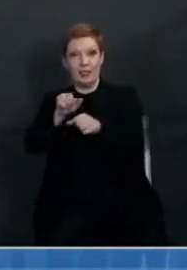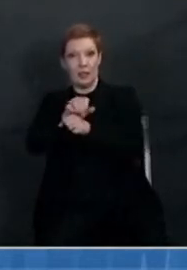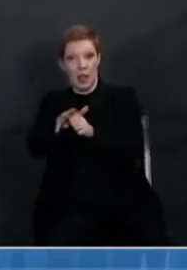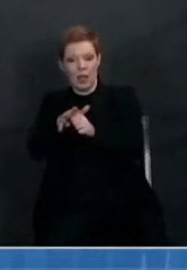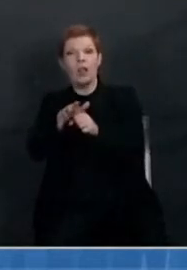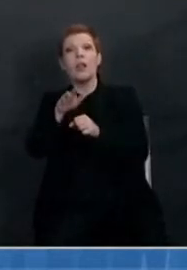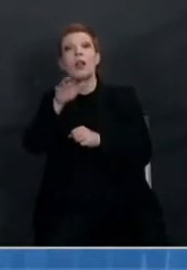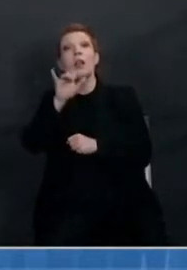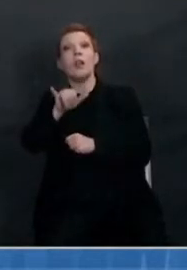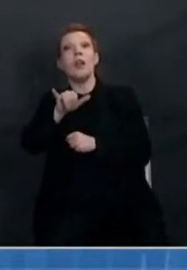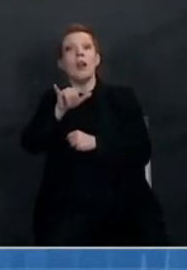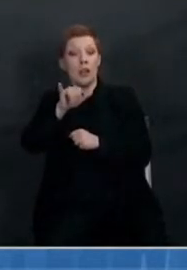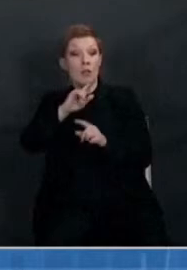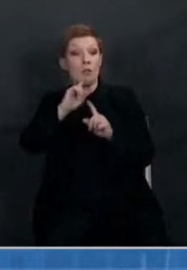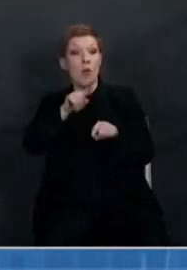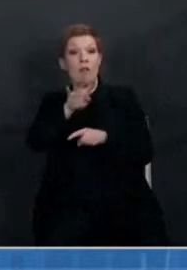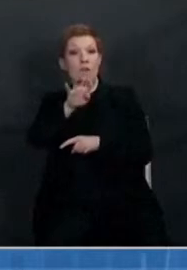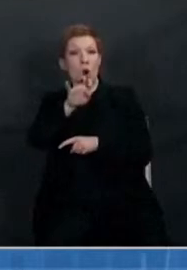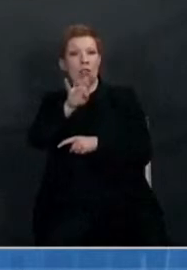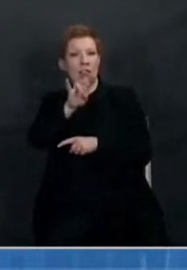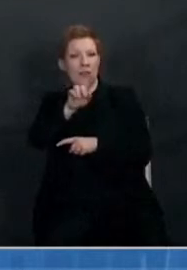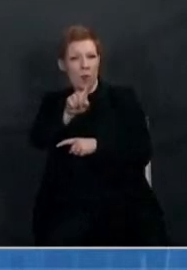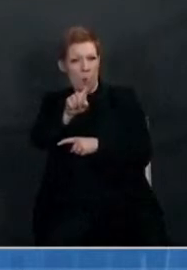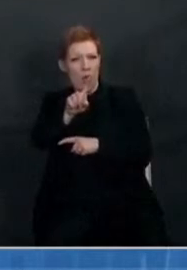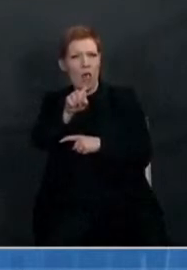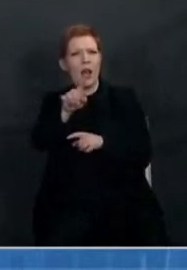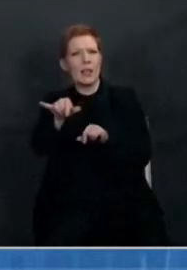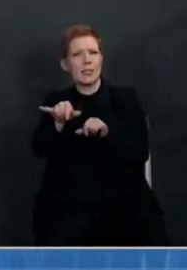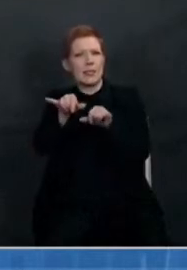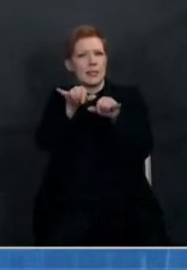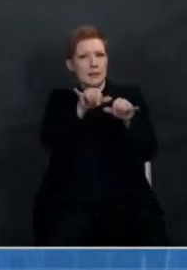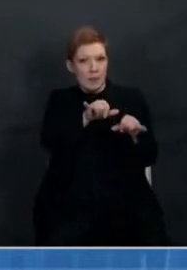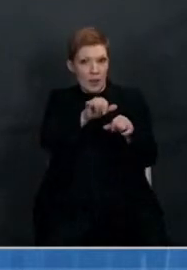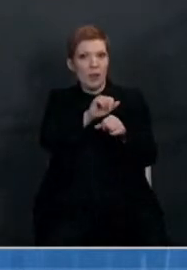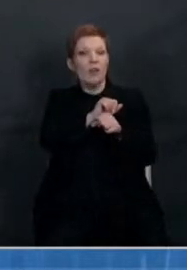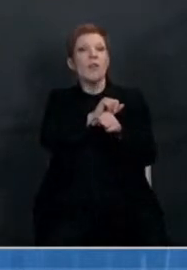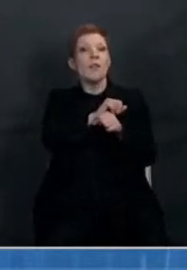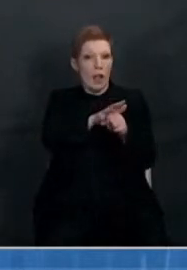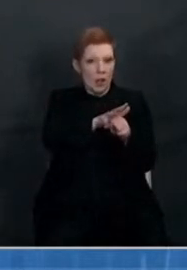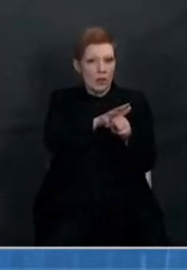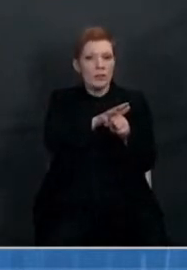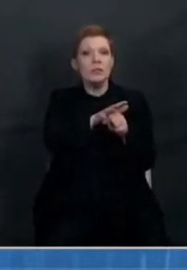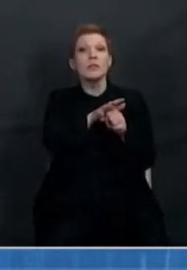471 variant cases as of January 31st.